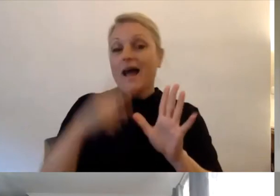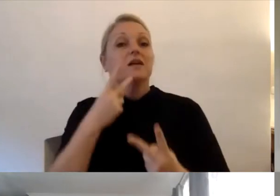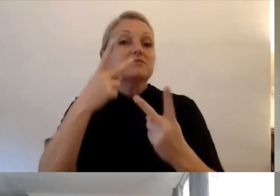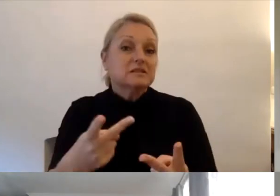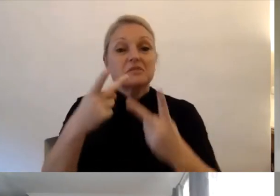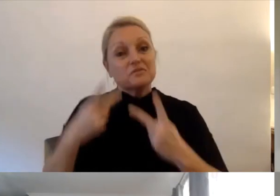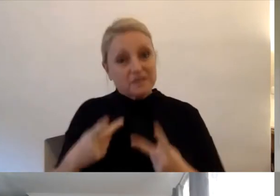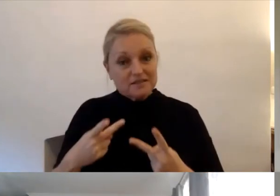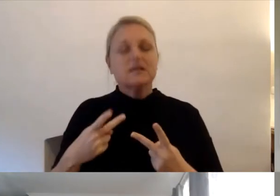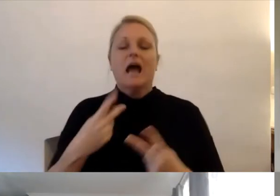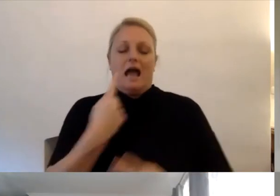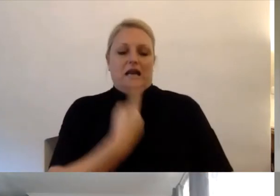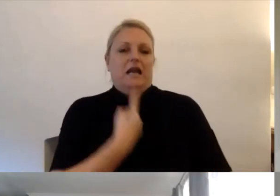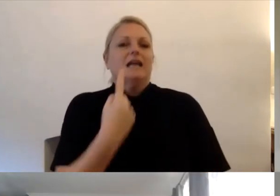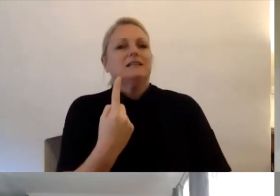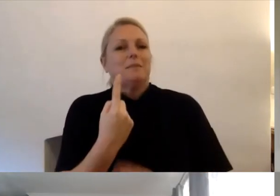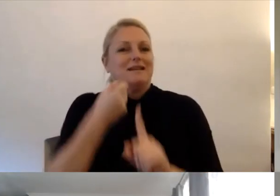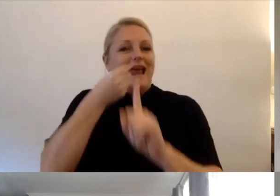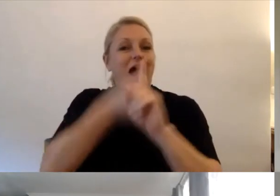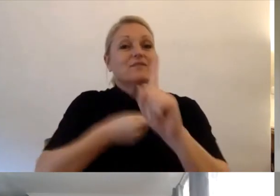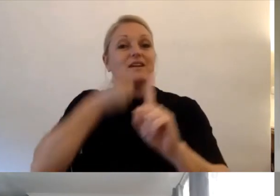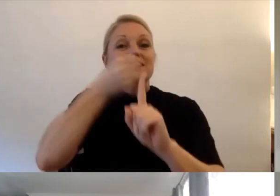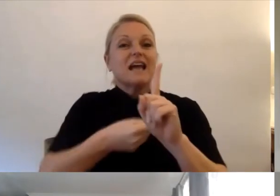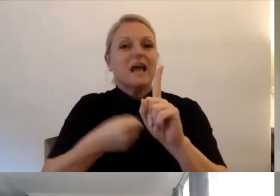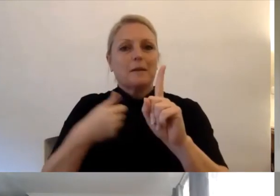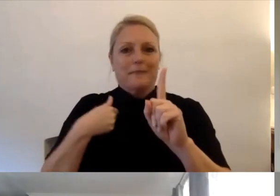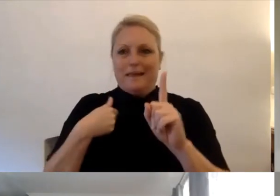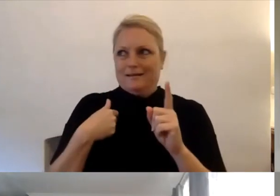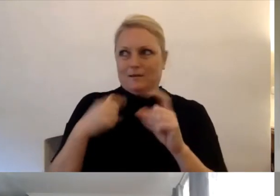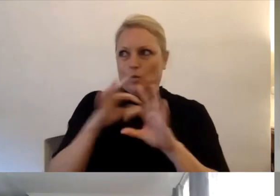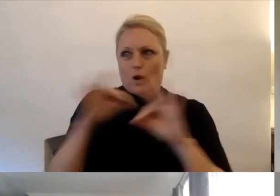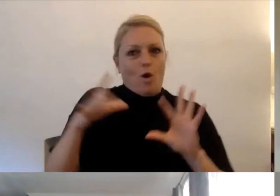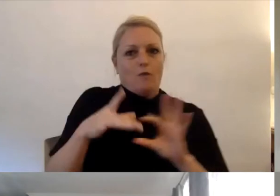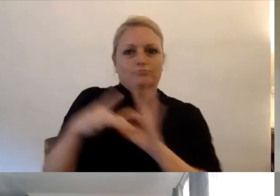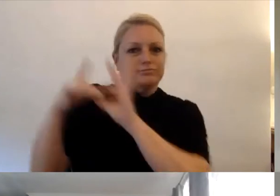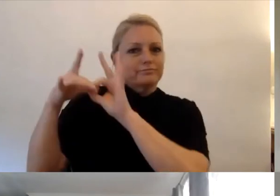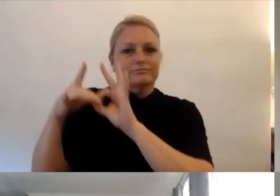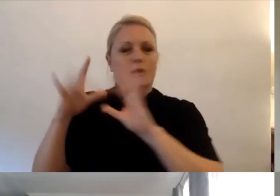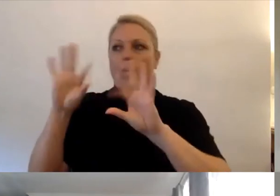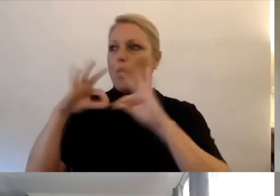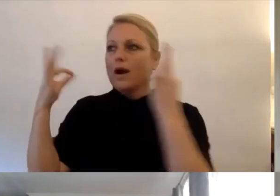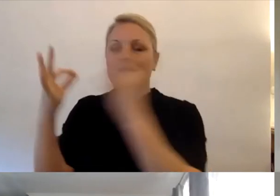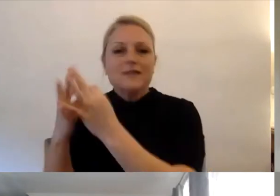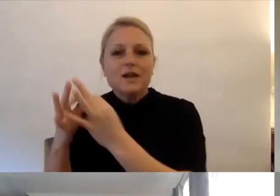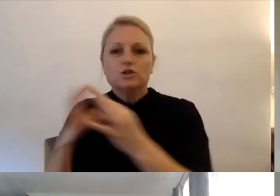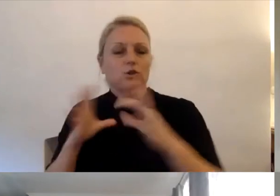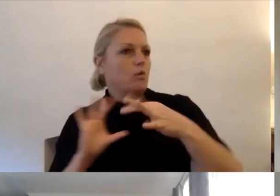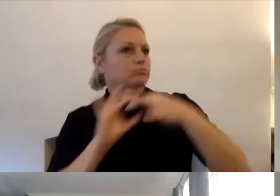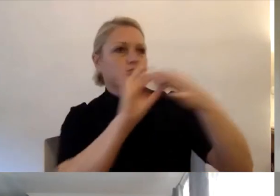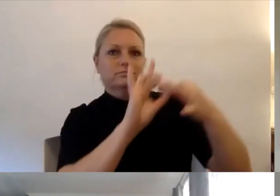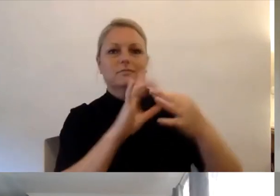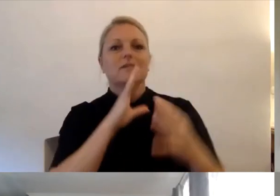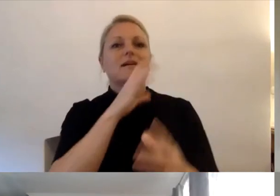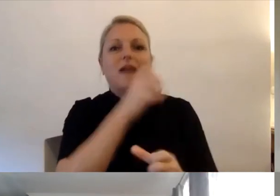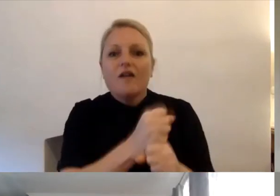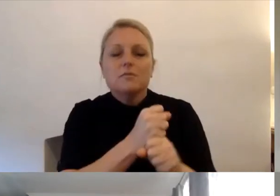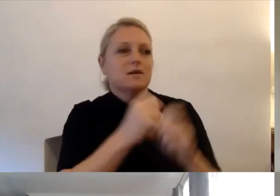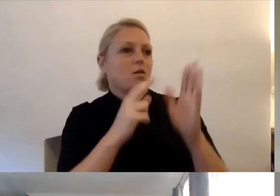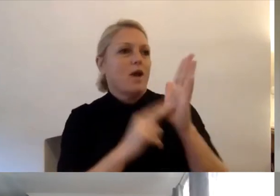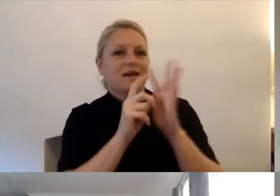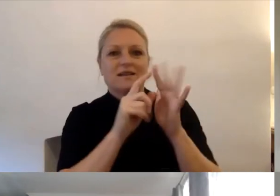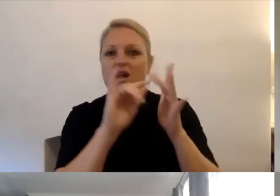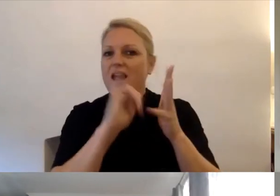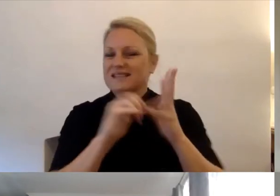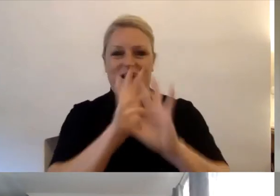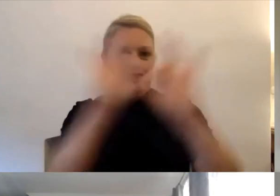advocate and not affiliated with a disability service provider or any other type of service provider like NDIS. That's really